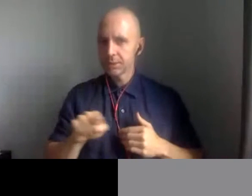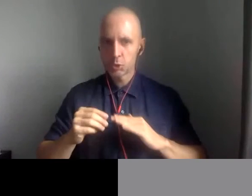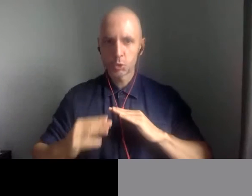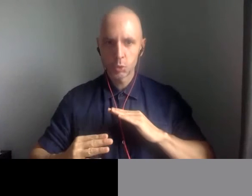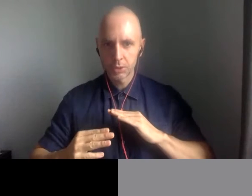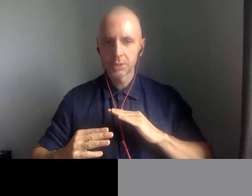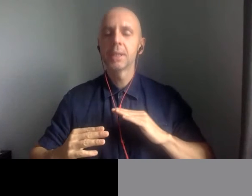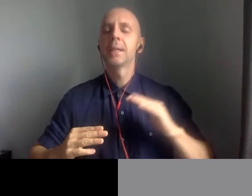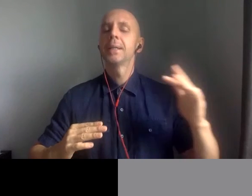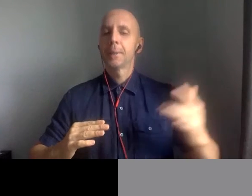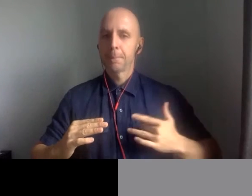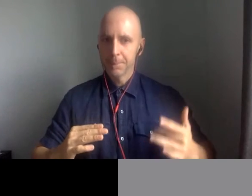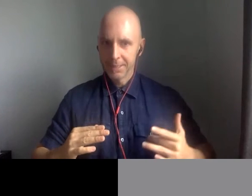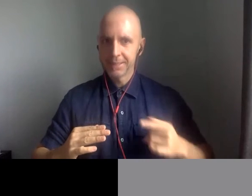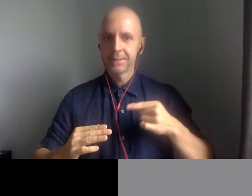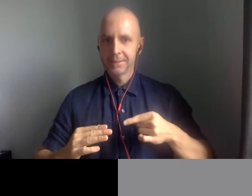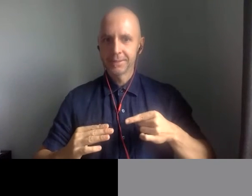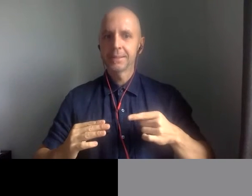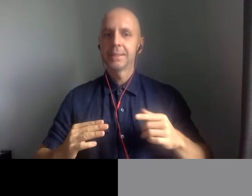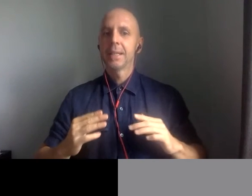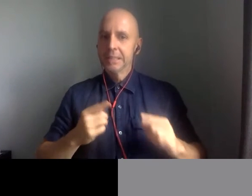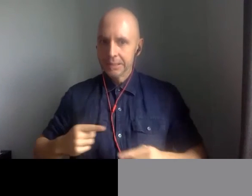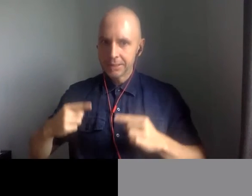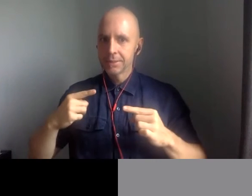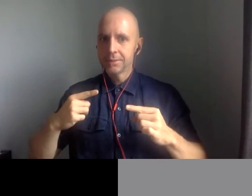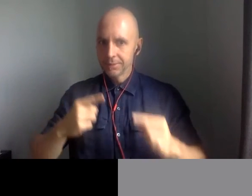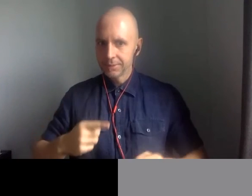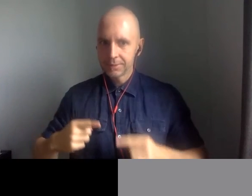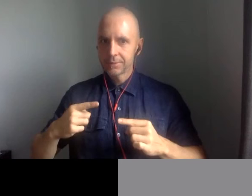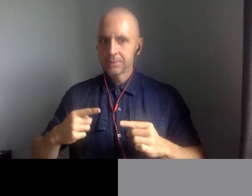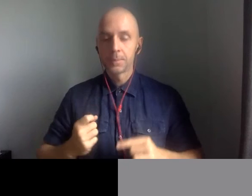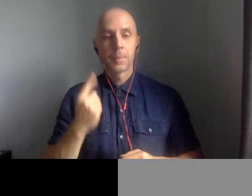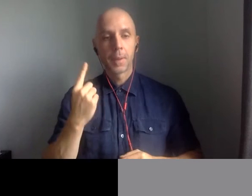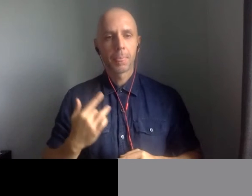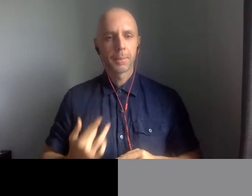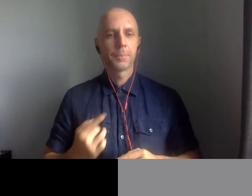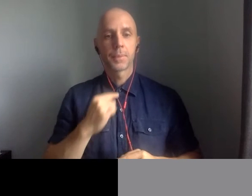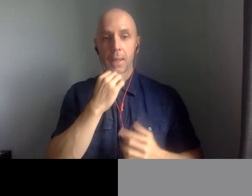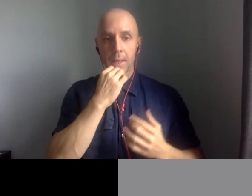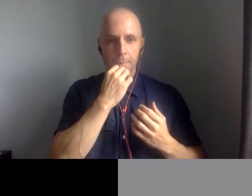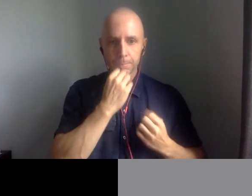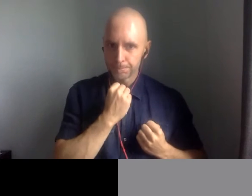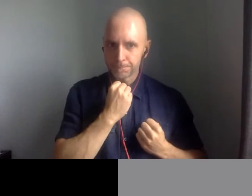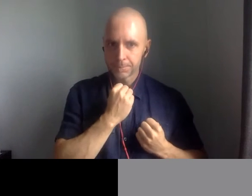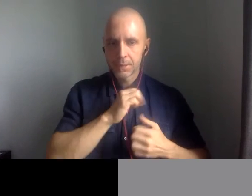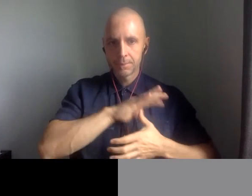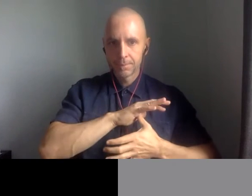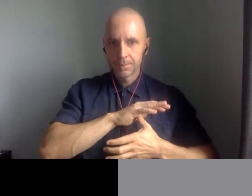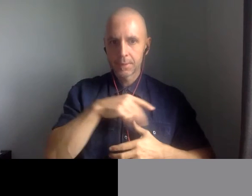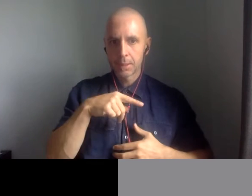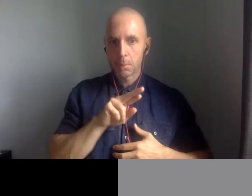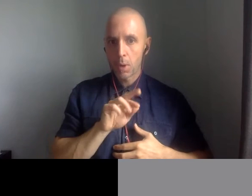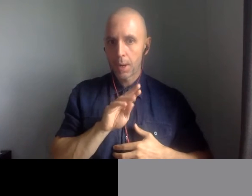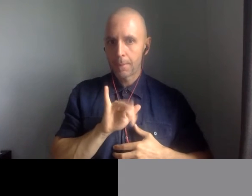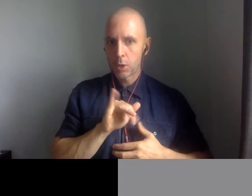primary research. We've become a very fast nation, a fast society, but we also want learning to be